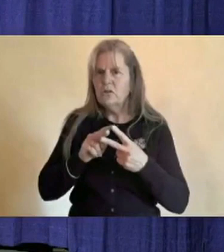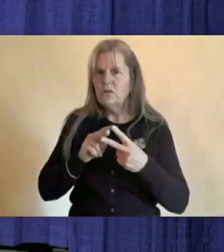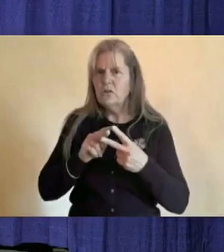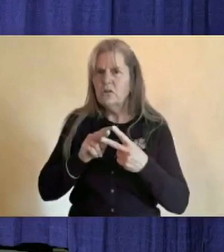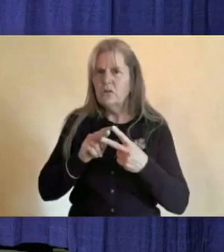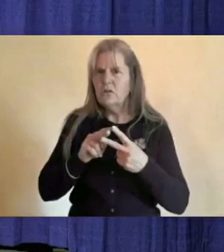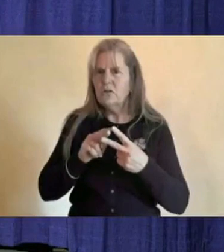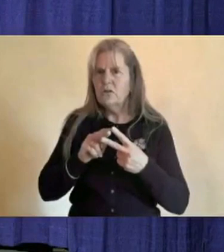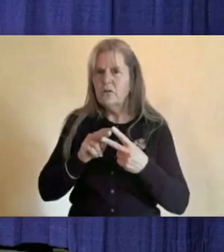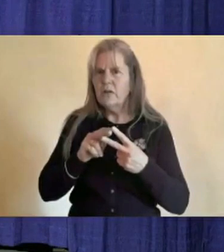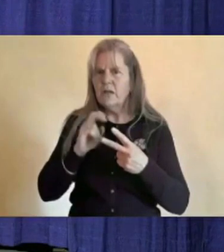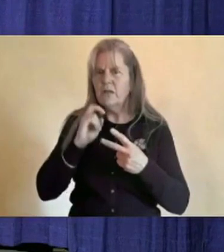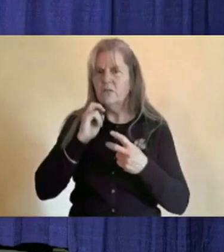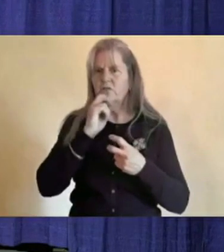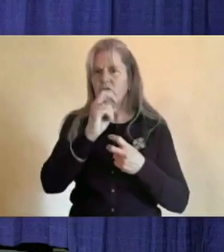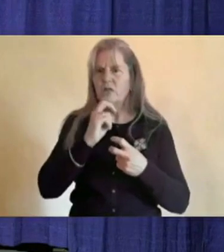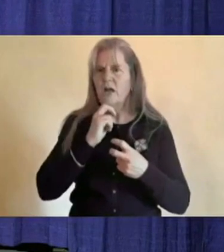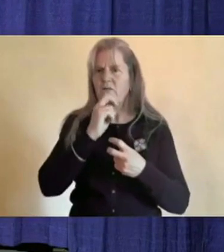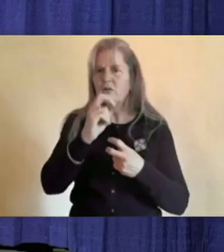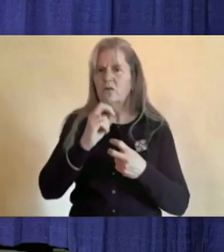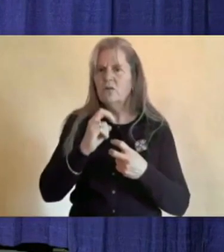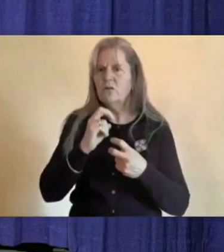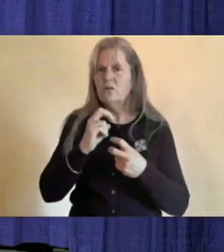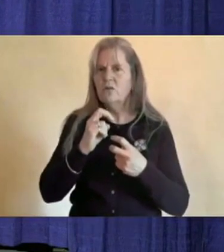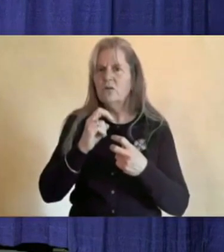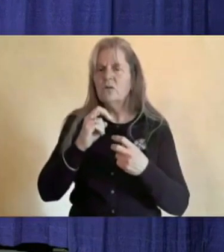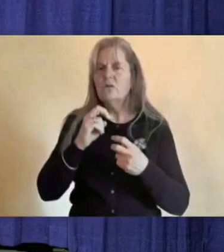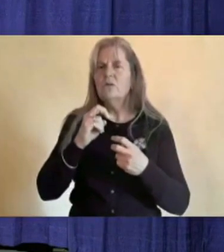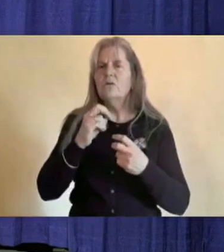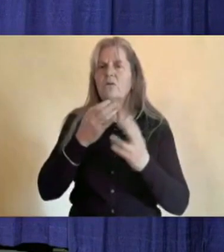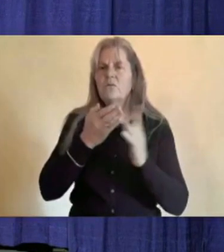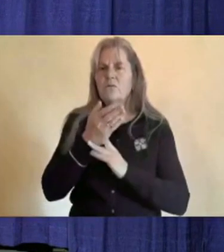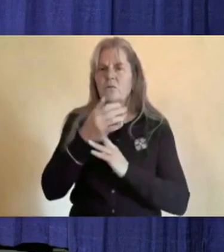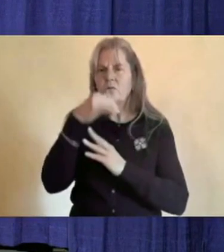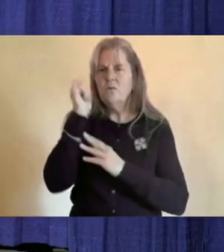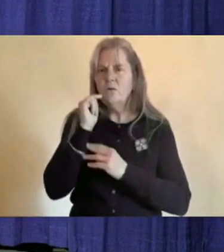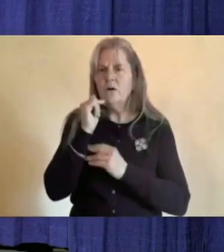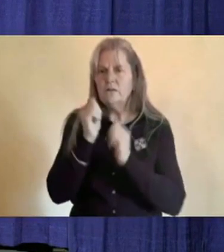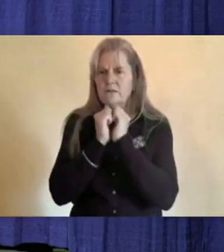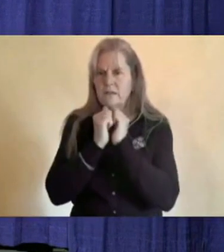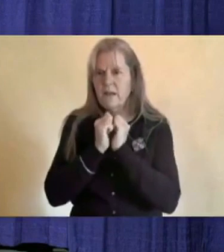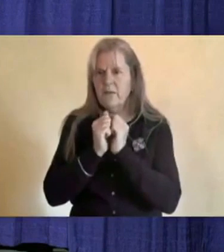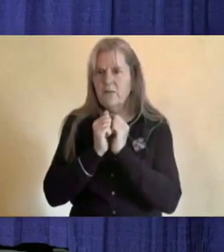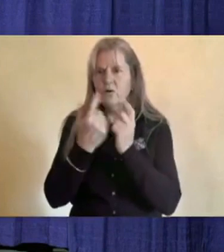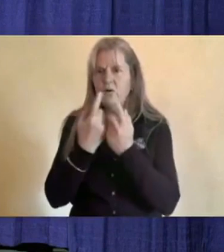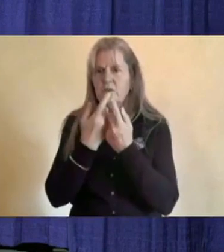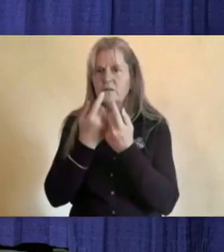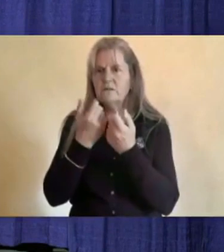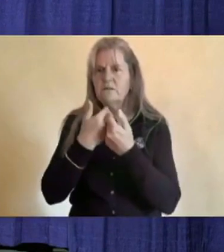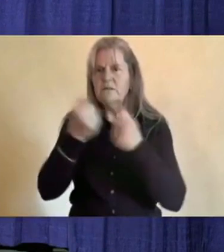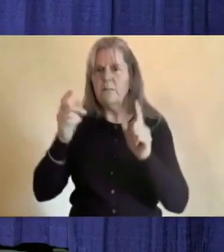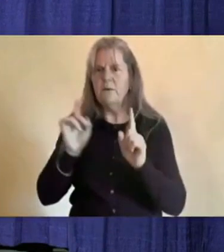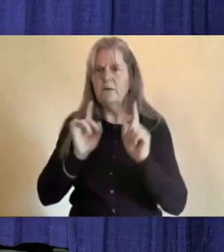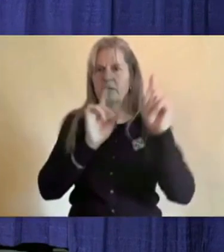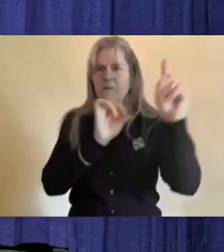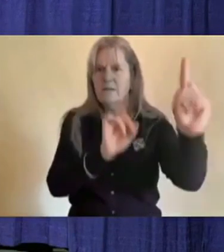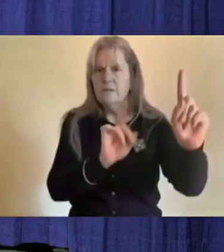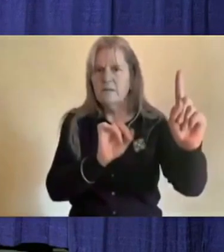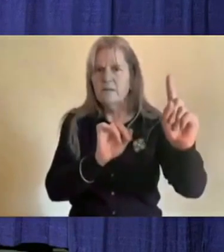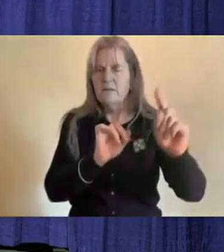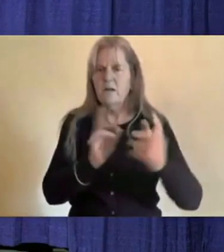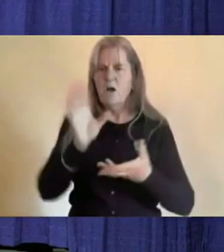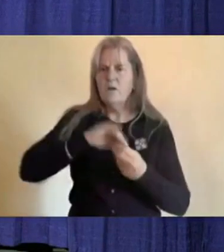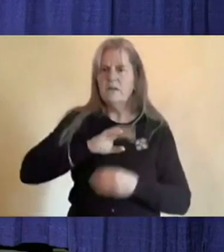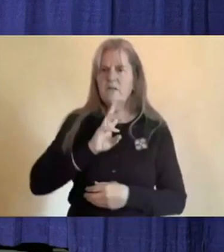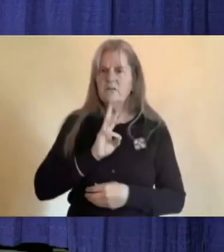Yukon together? I don't know the answer to the second part of your question and I think of the six charges there were